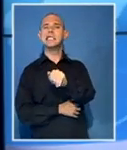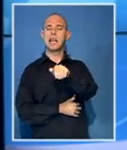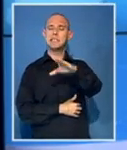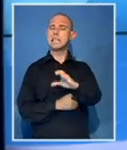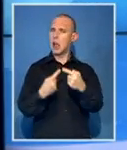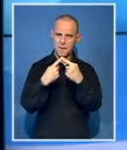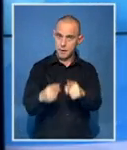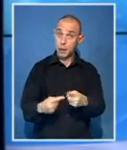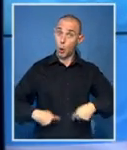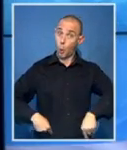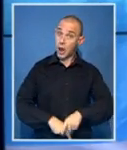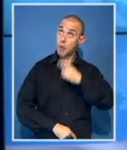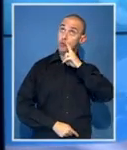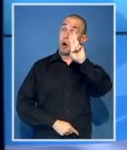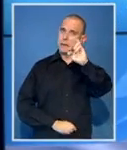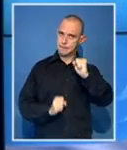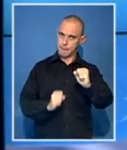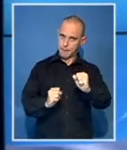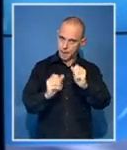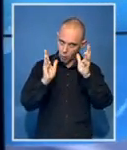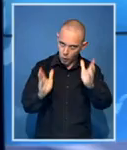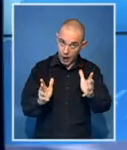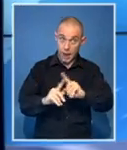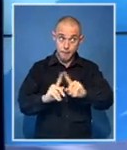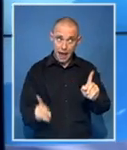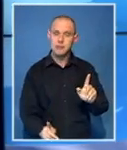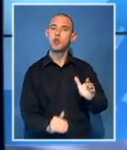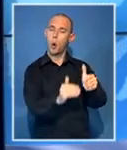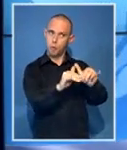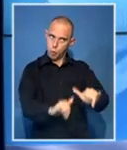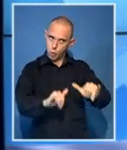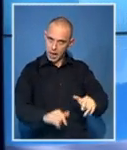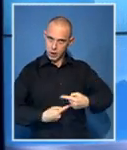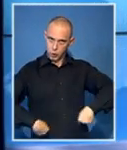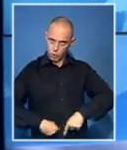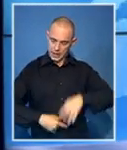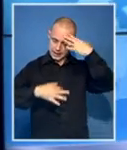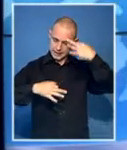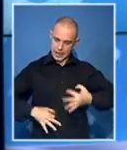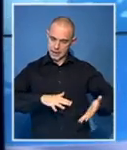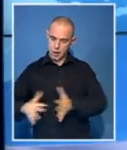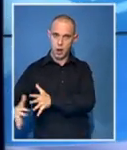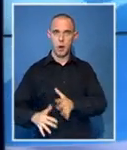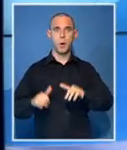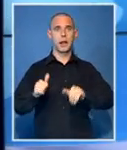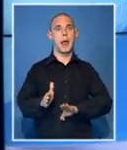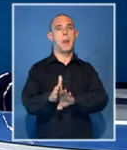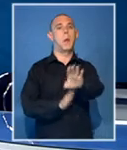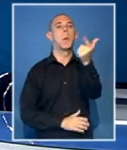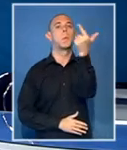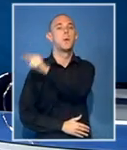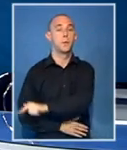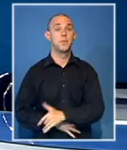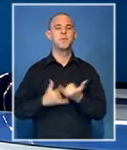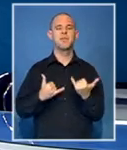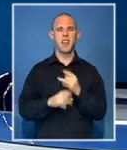continue to do. But at the end of the day, give us space to consider this carefully and make sure that everything is done properly. Very briefly,